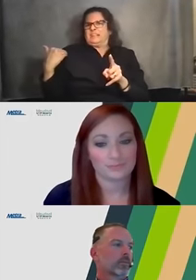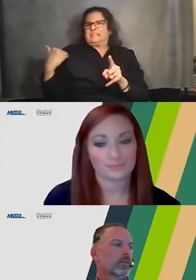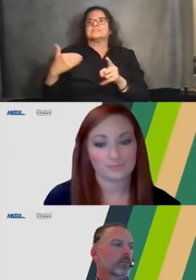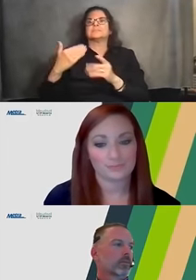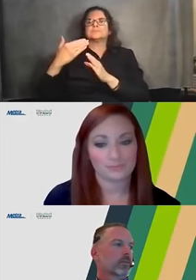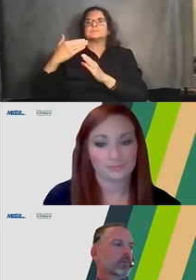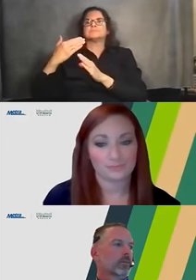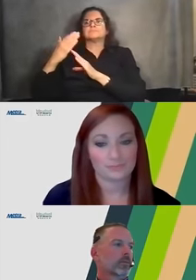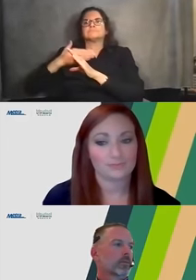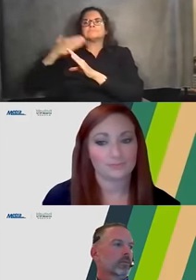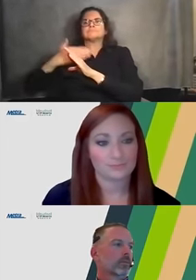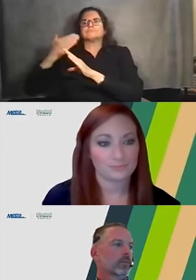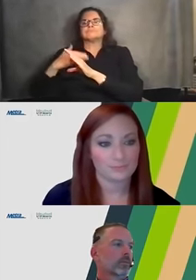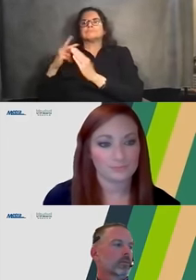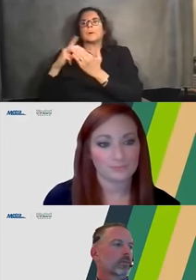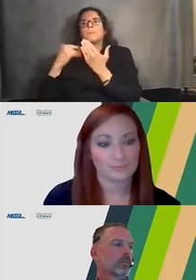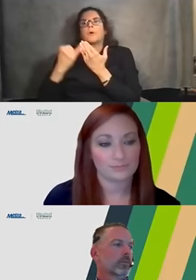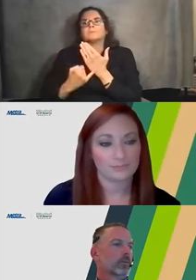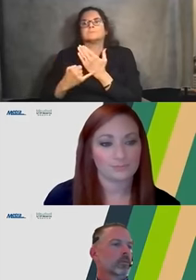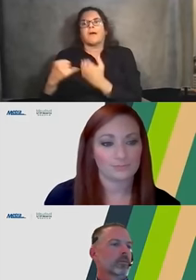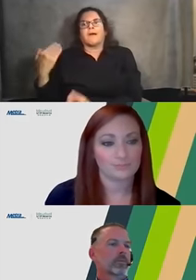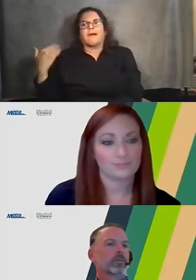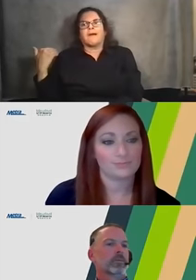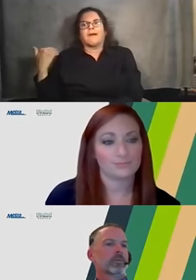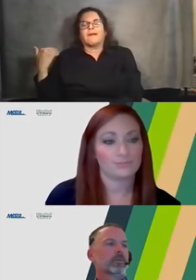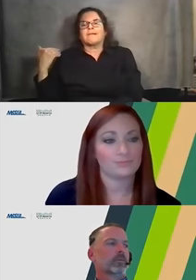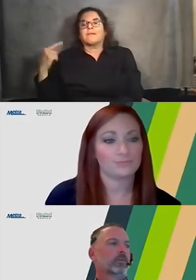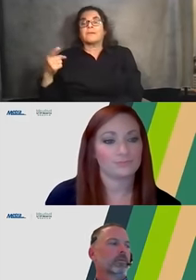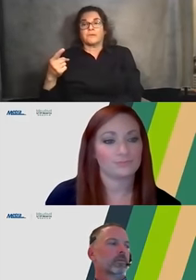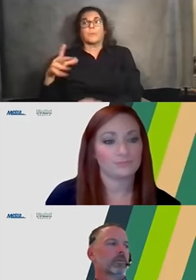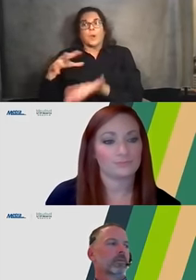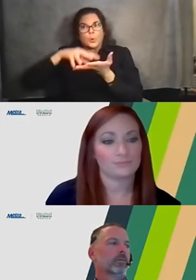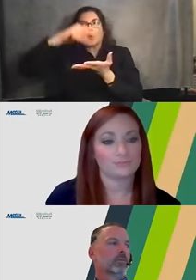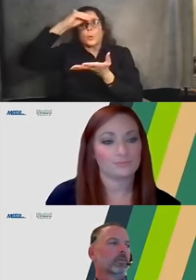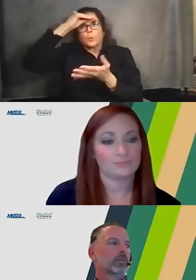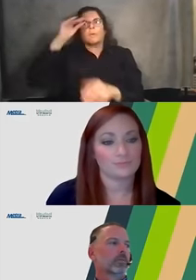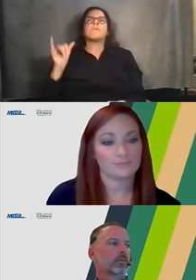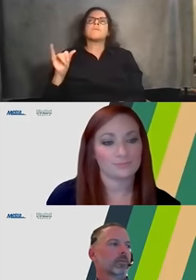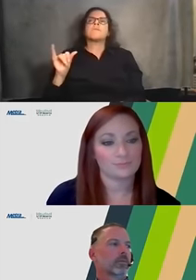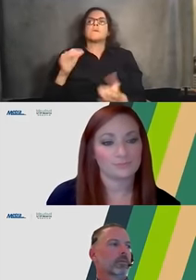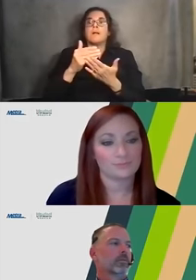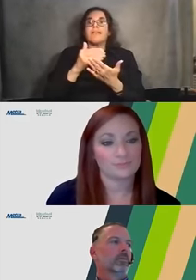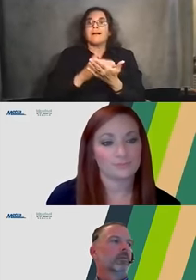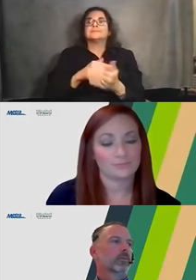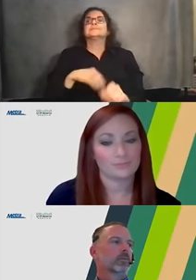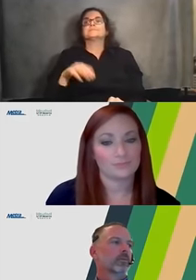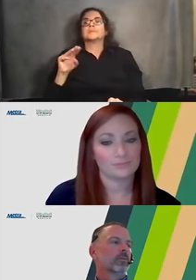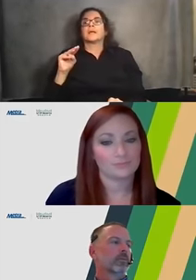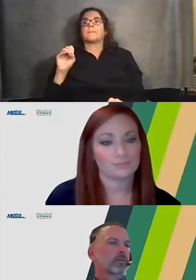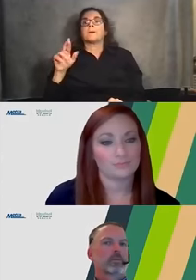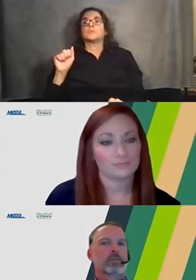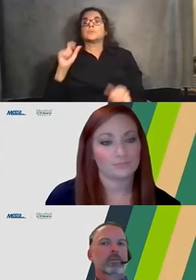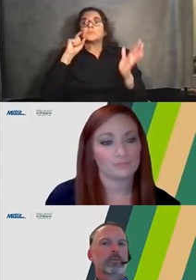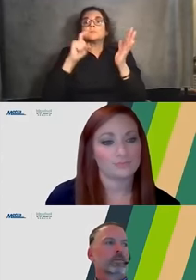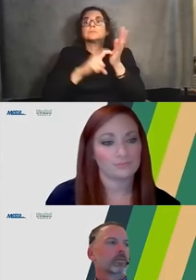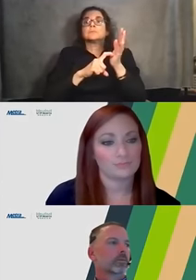were learned from the previous phase of work. But one of the ones that the metro team recognizes is the need to keep